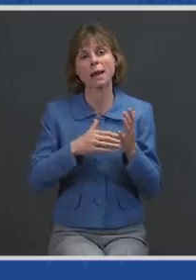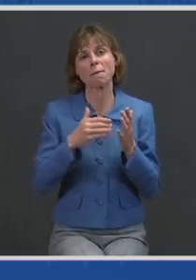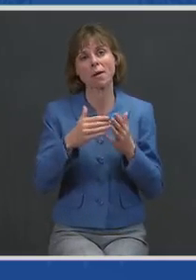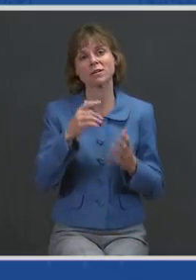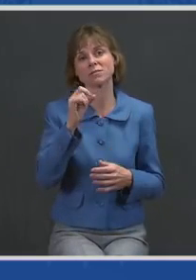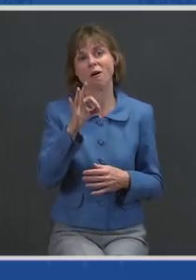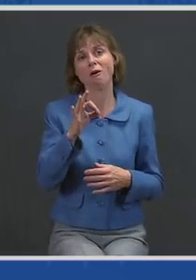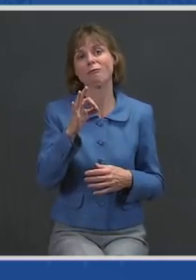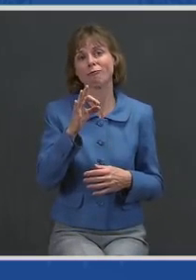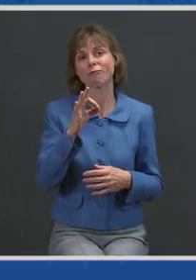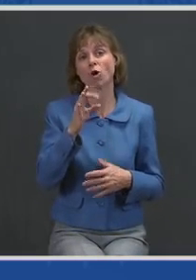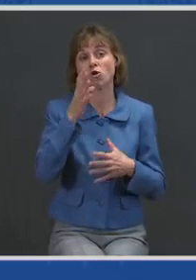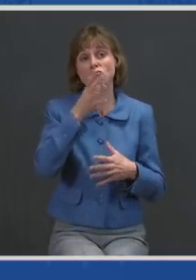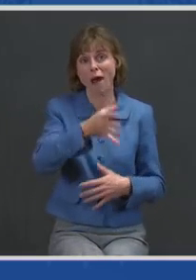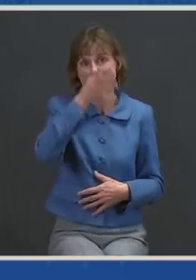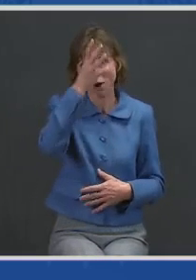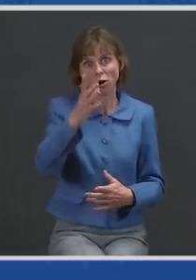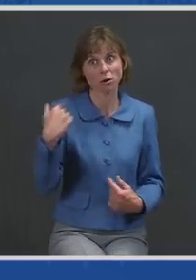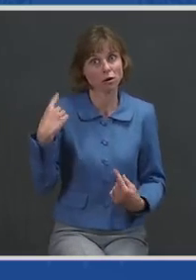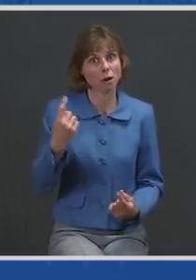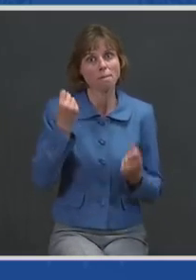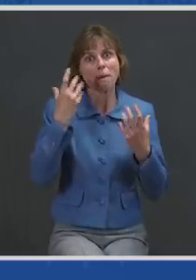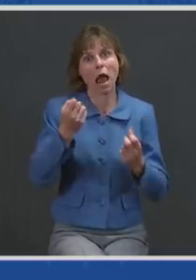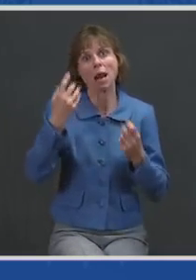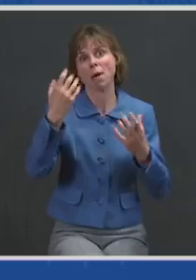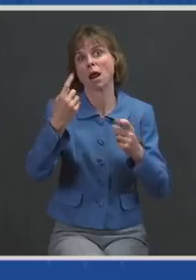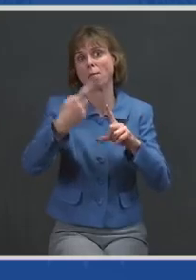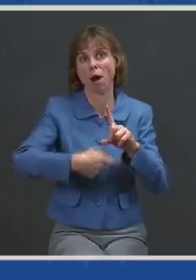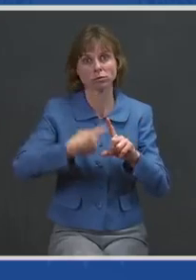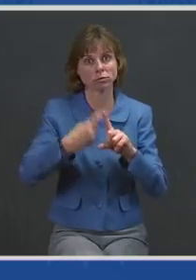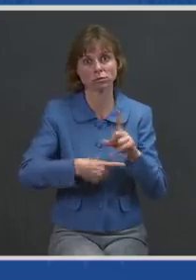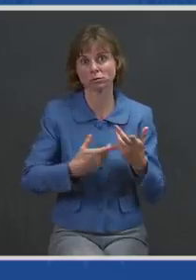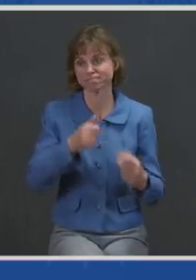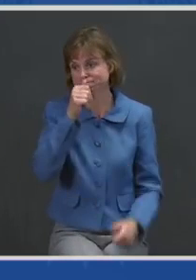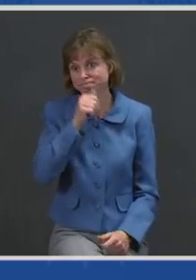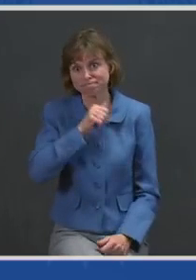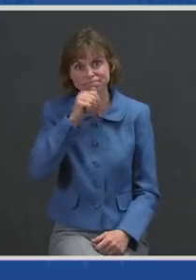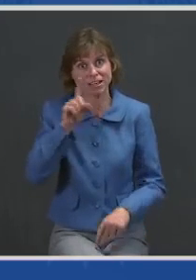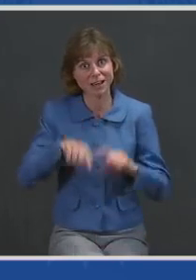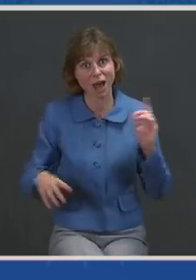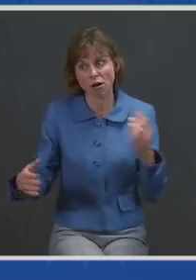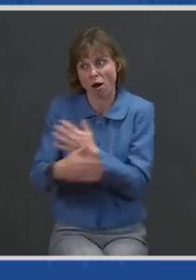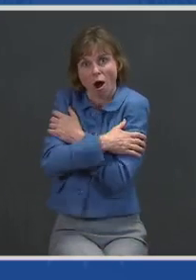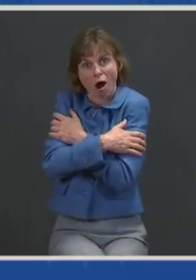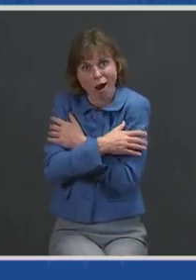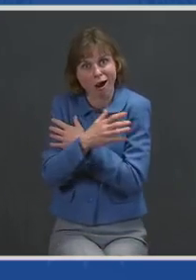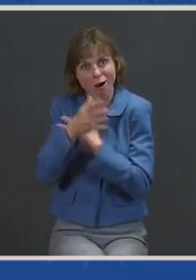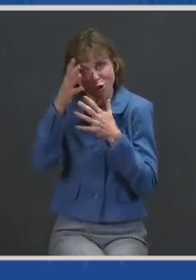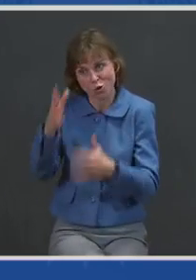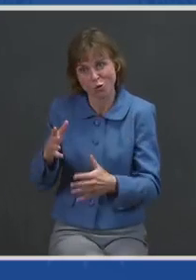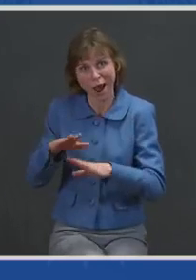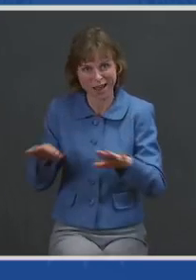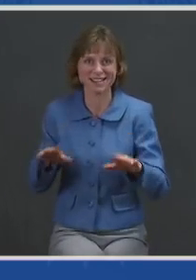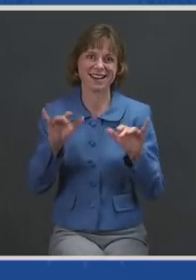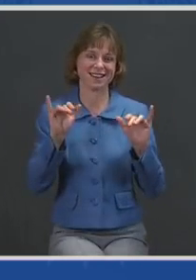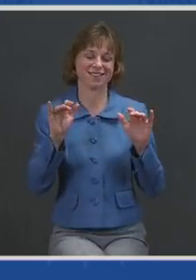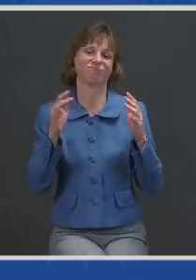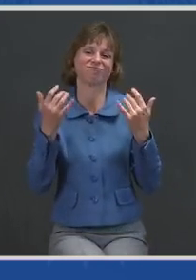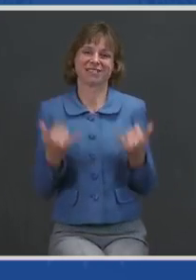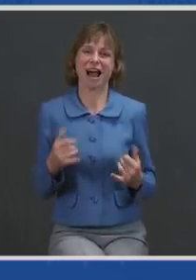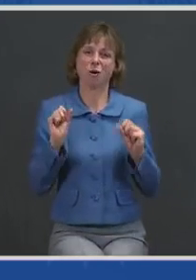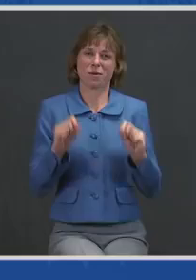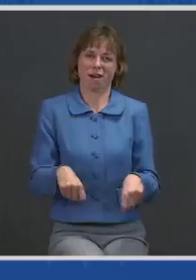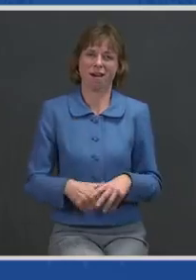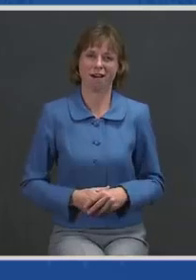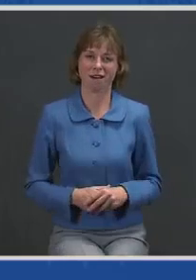who went months without being able to hug their grandkids can now do so. And the more people are fully vaccinated,